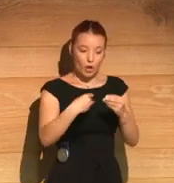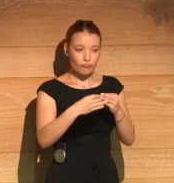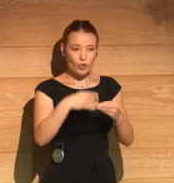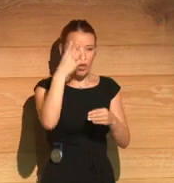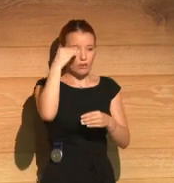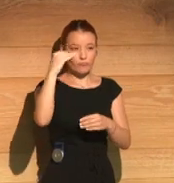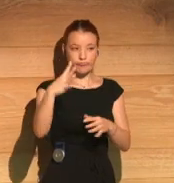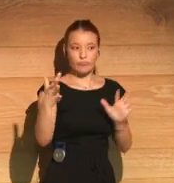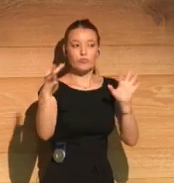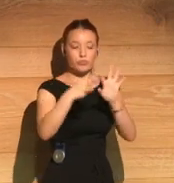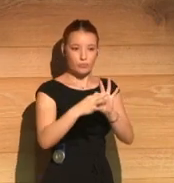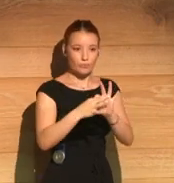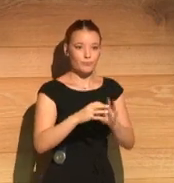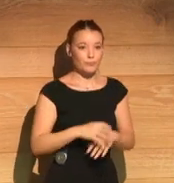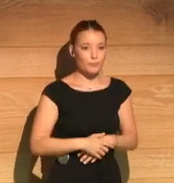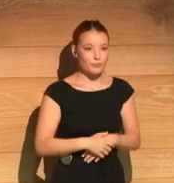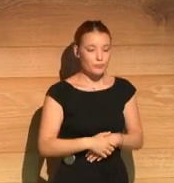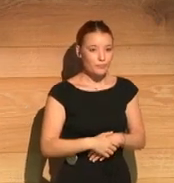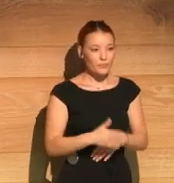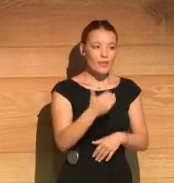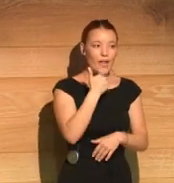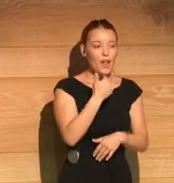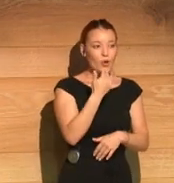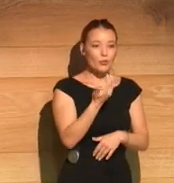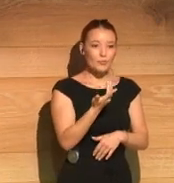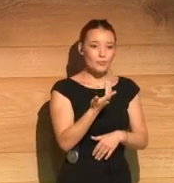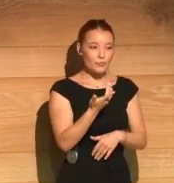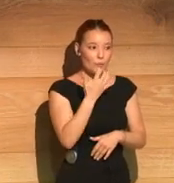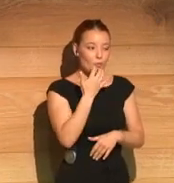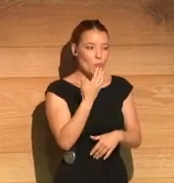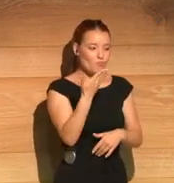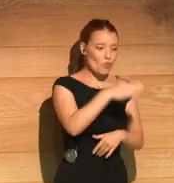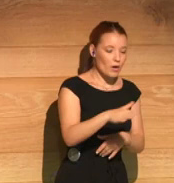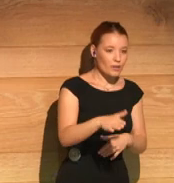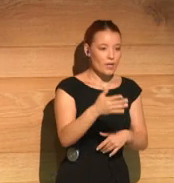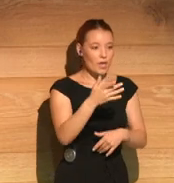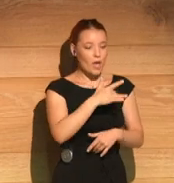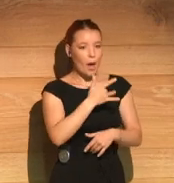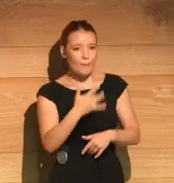It's a very intelligent novel. And there's a lot of irony in it.